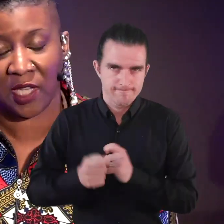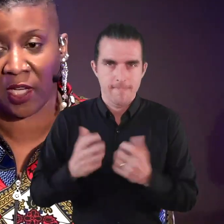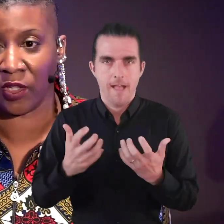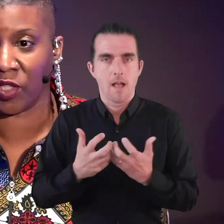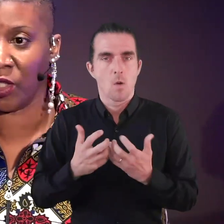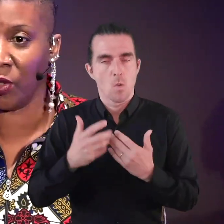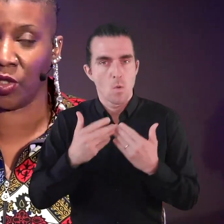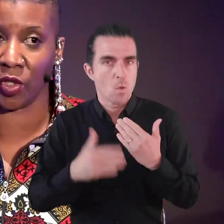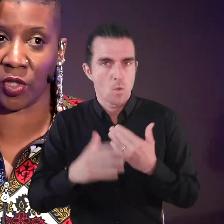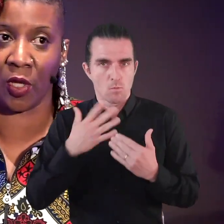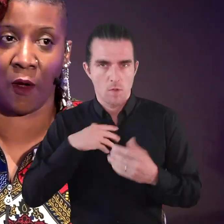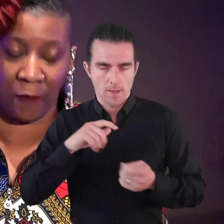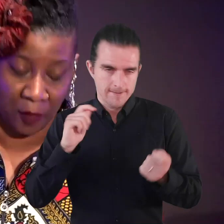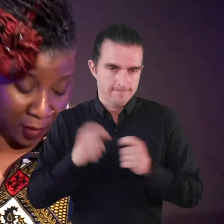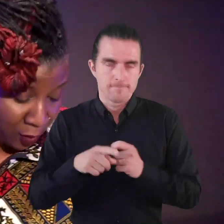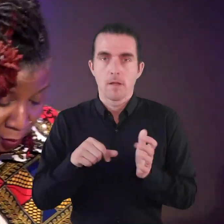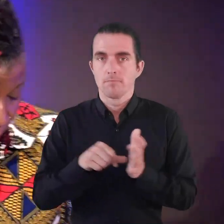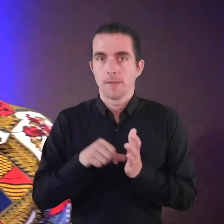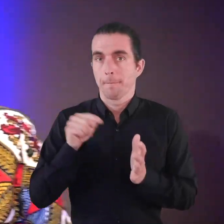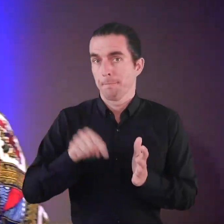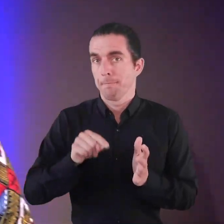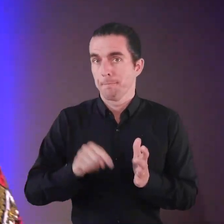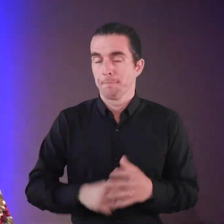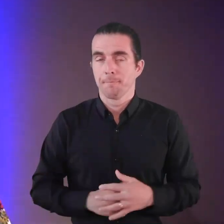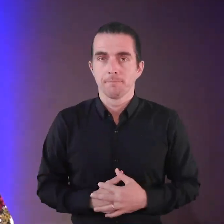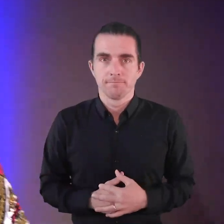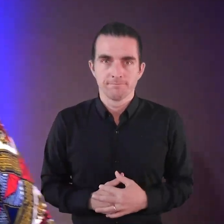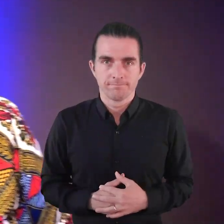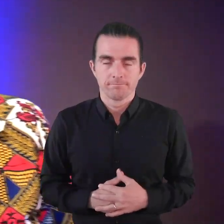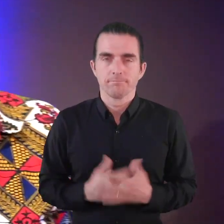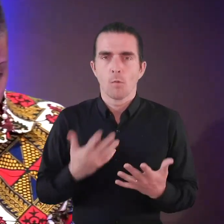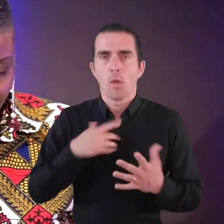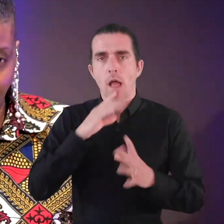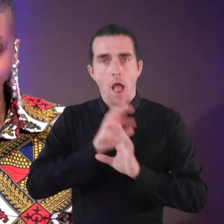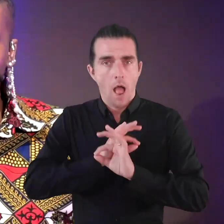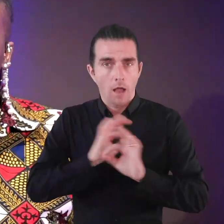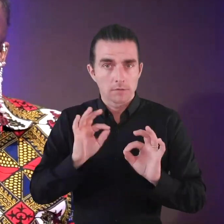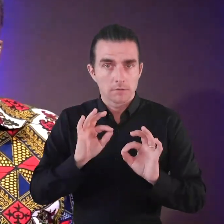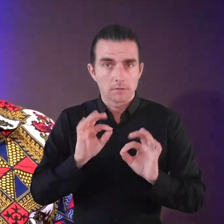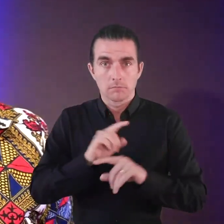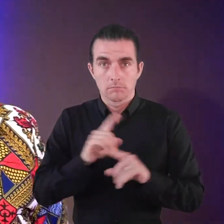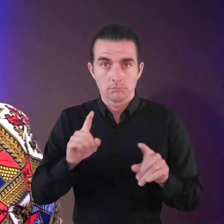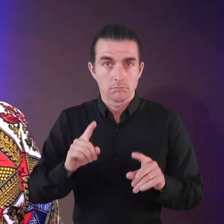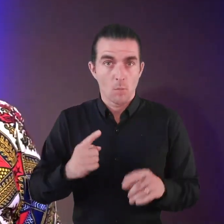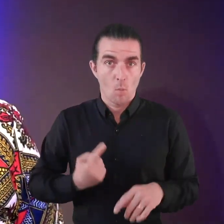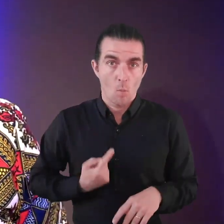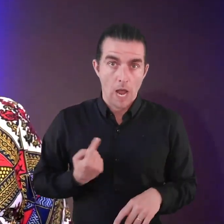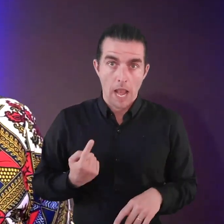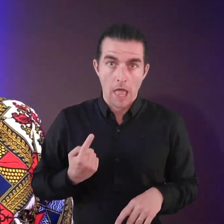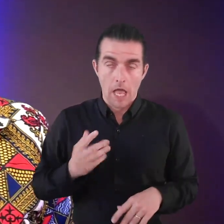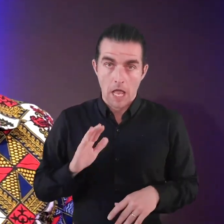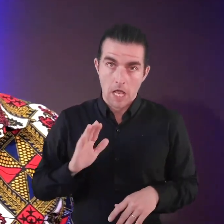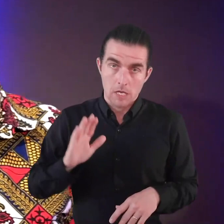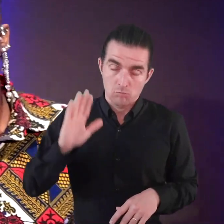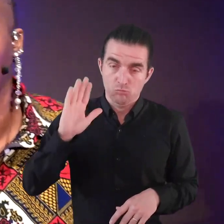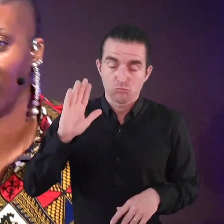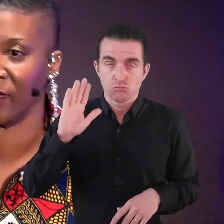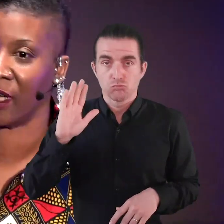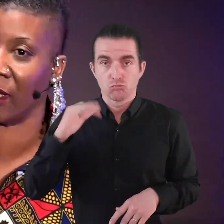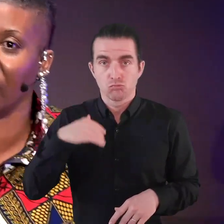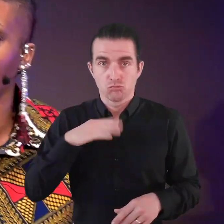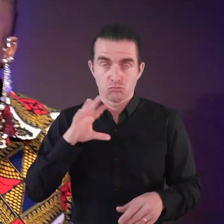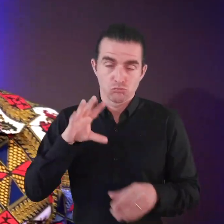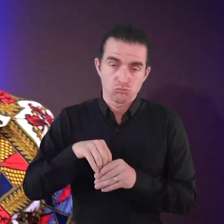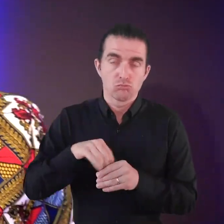also designing the solutions for their local problems. I am asking you what you are willing to